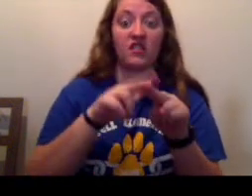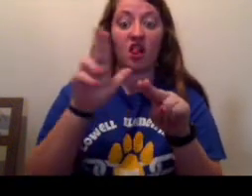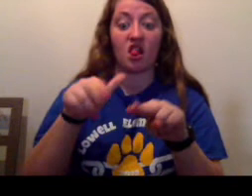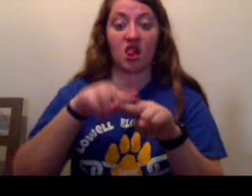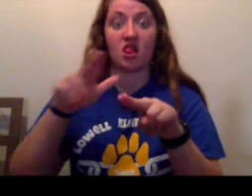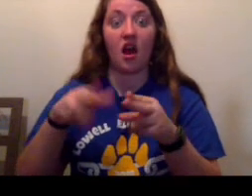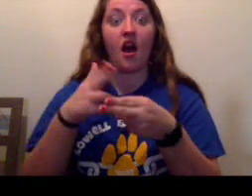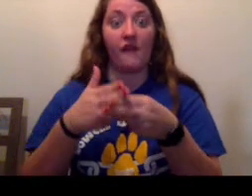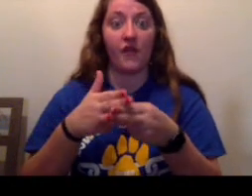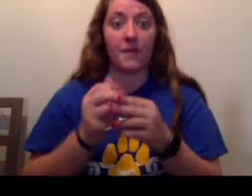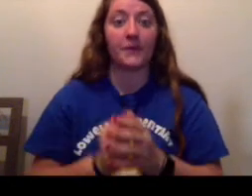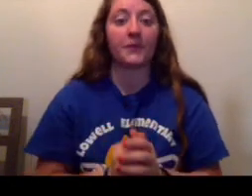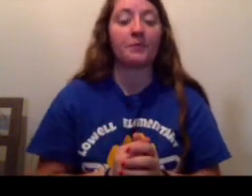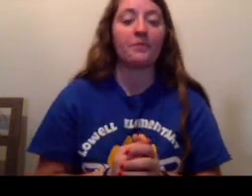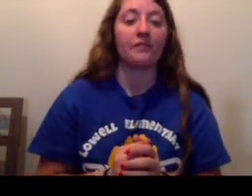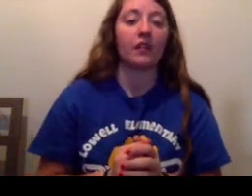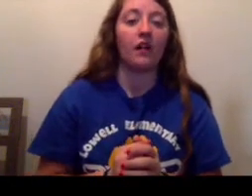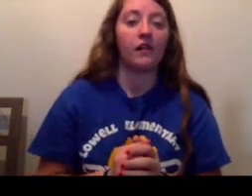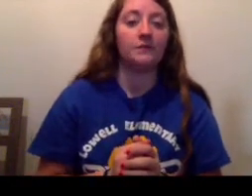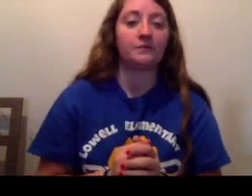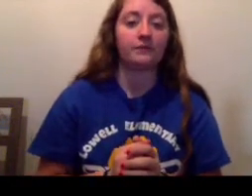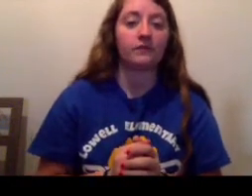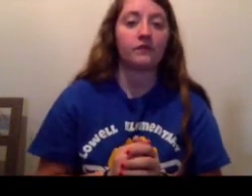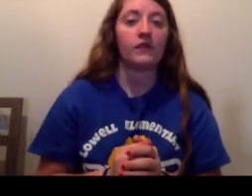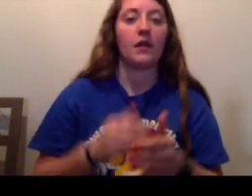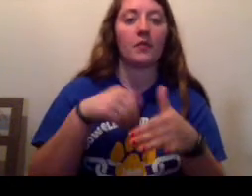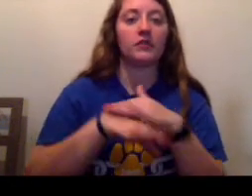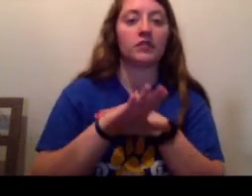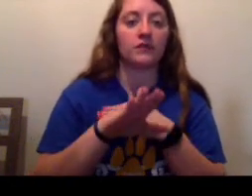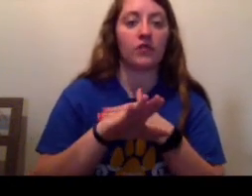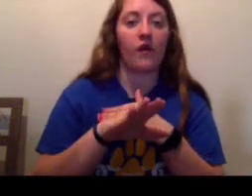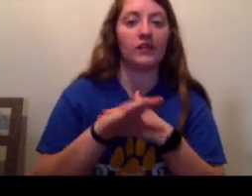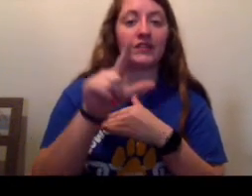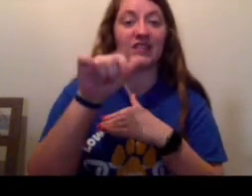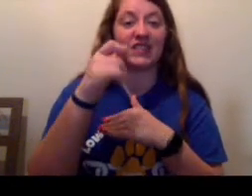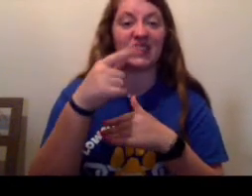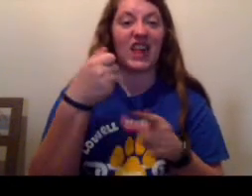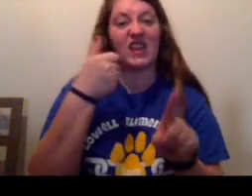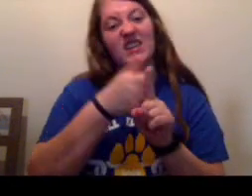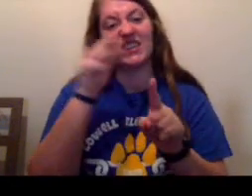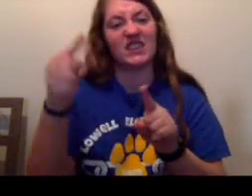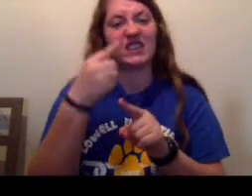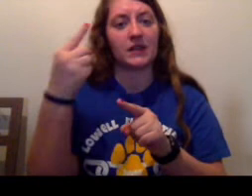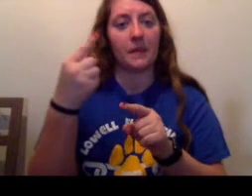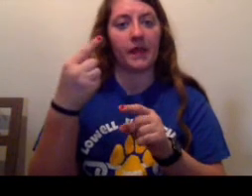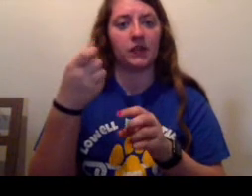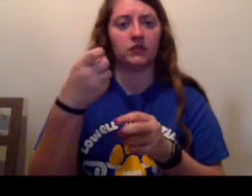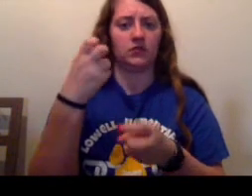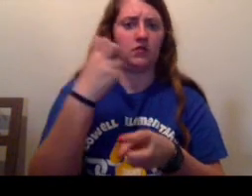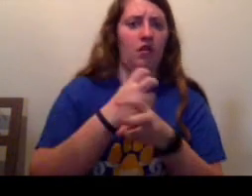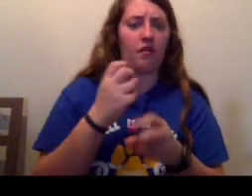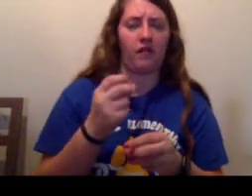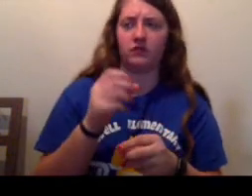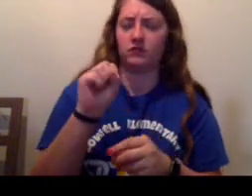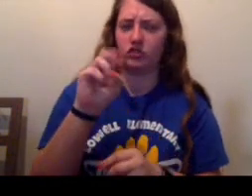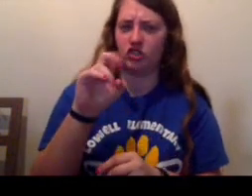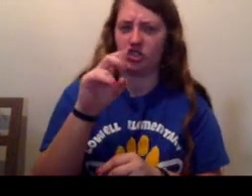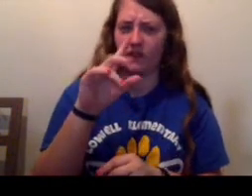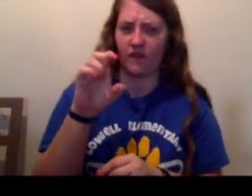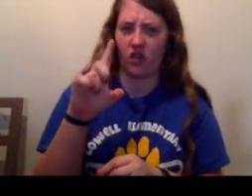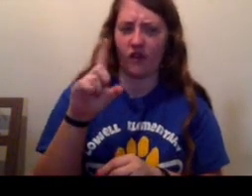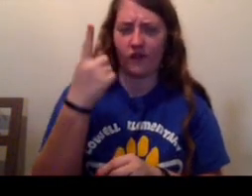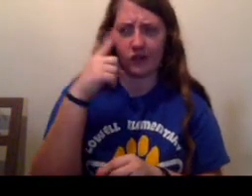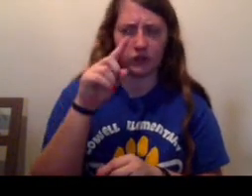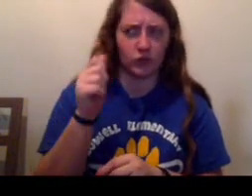As he pulled himself through, his legs struck something sharp and hard. It was a shovel. For a second,